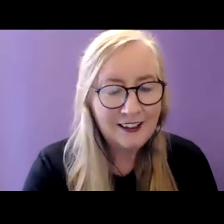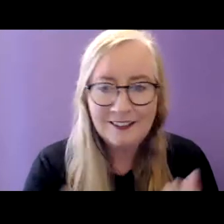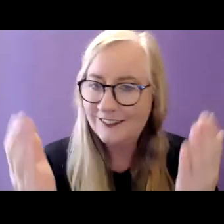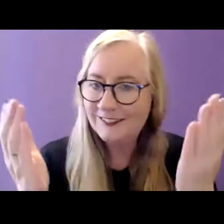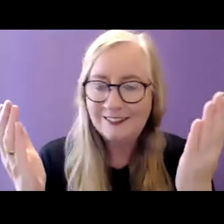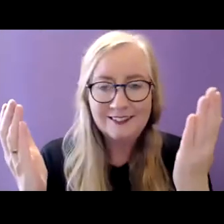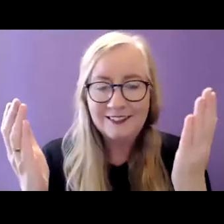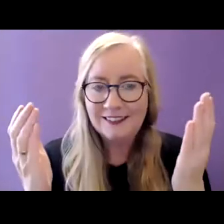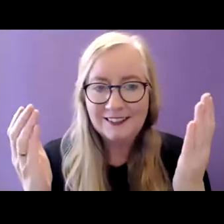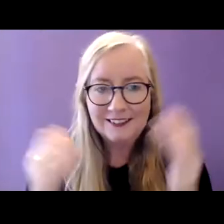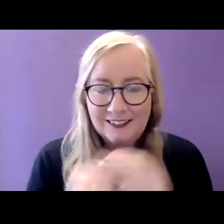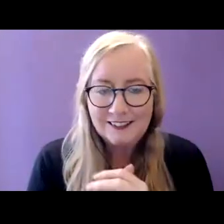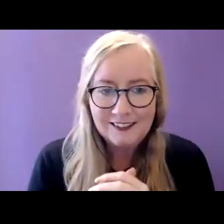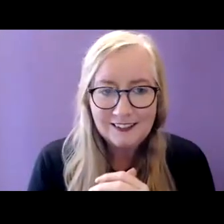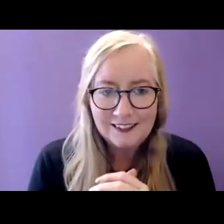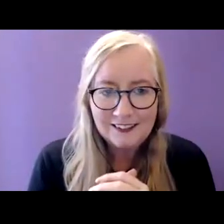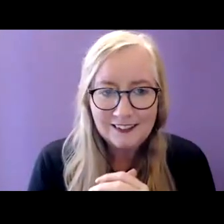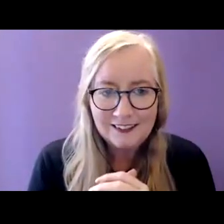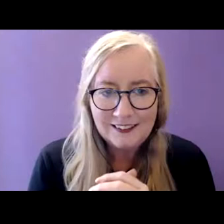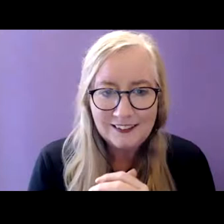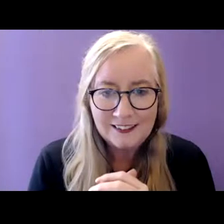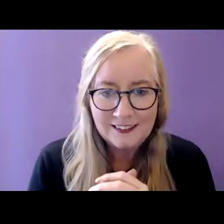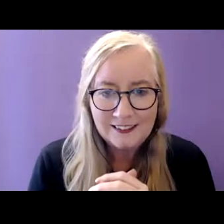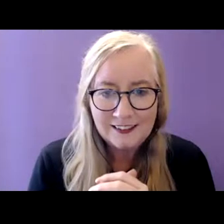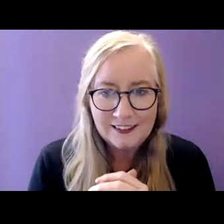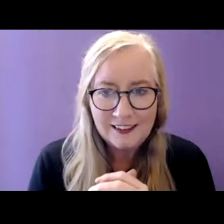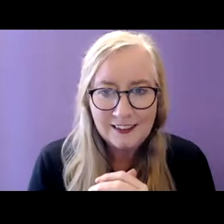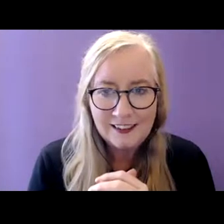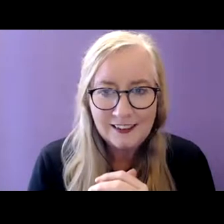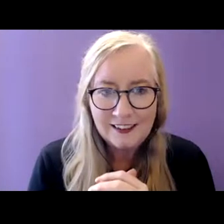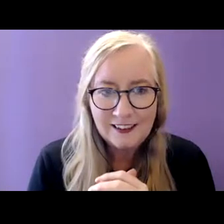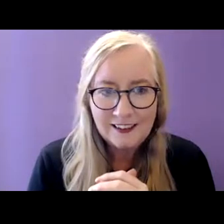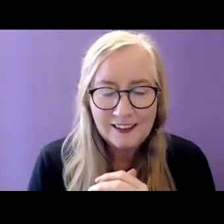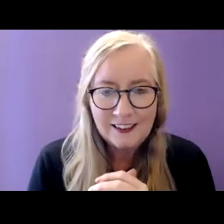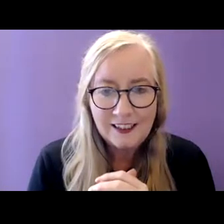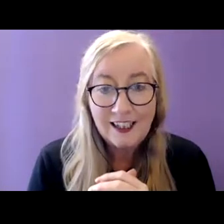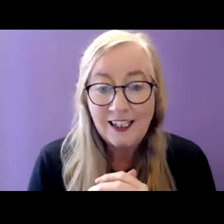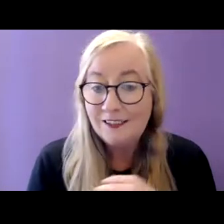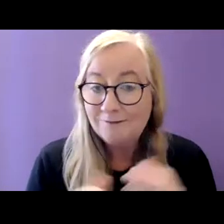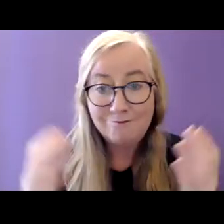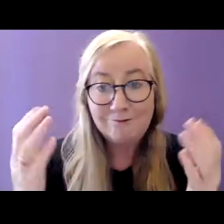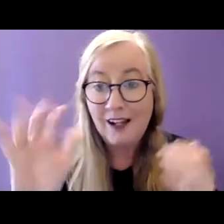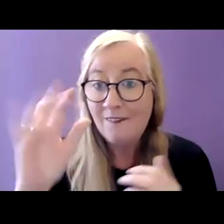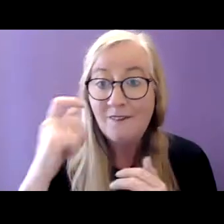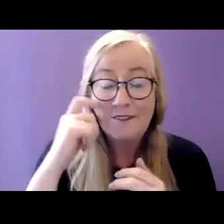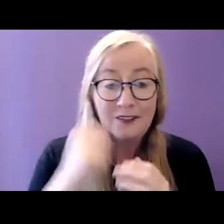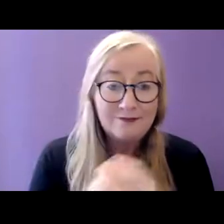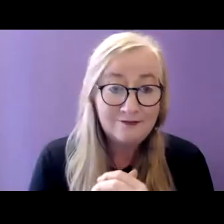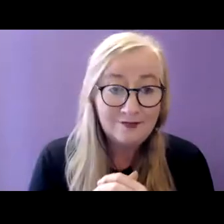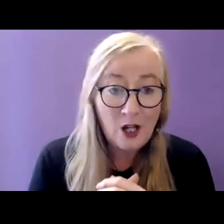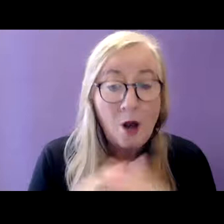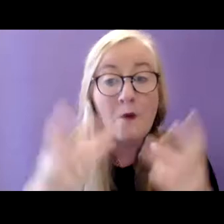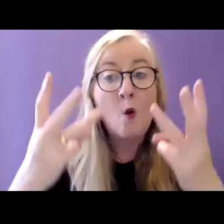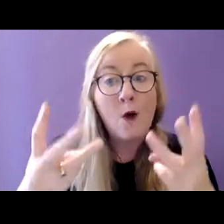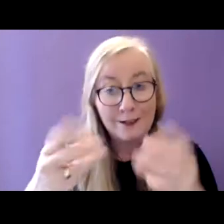the homelessness population and highlights gaps in services for this group of people. I want to compliment the